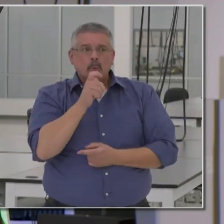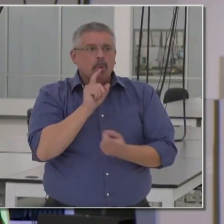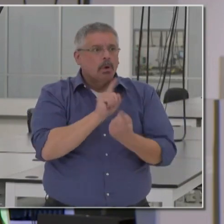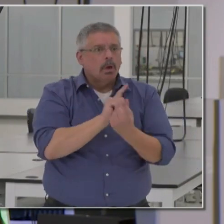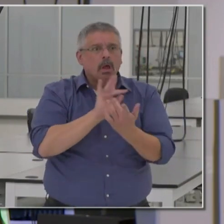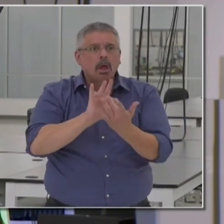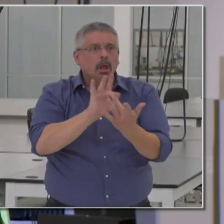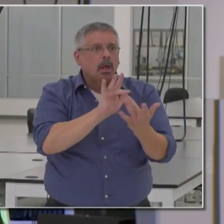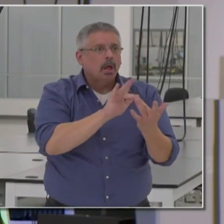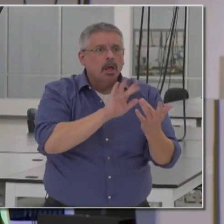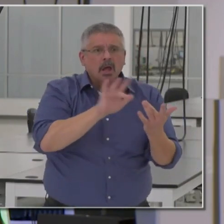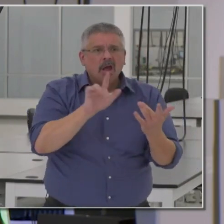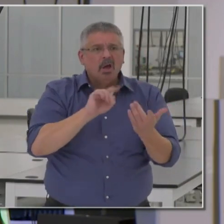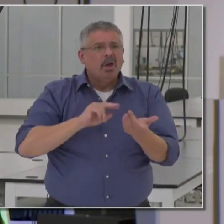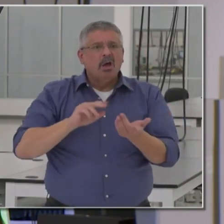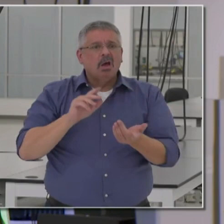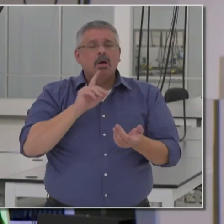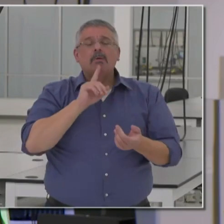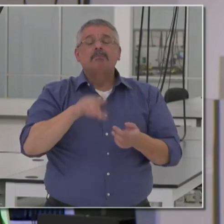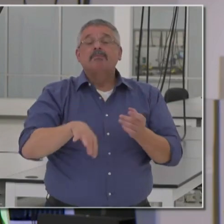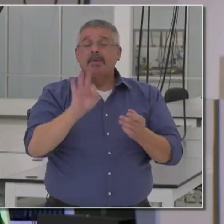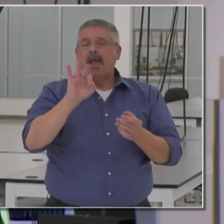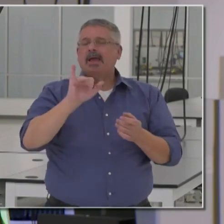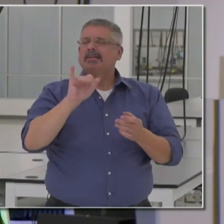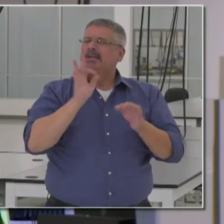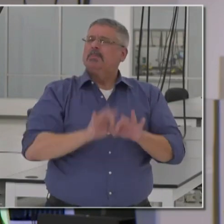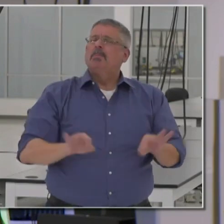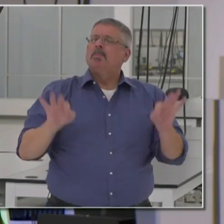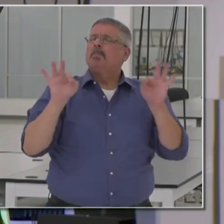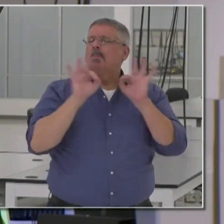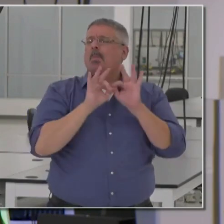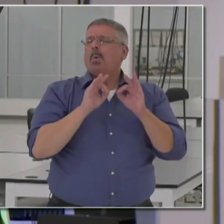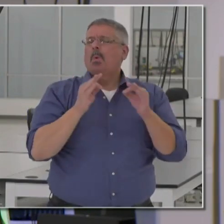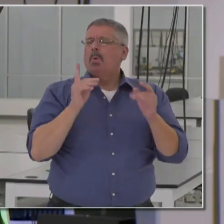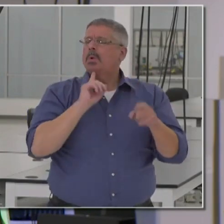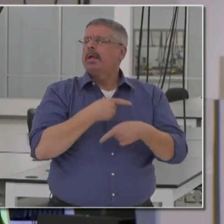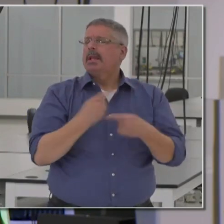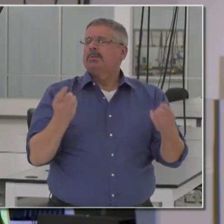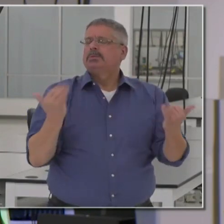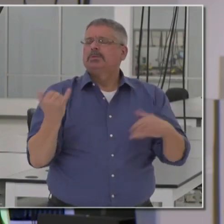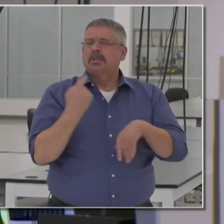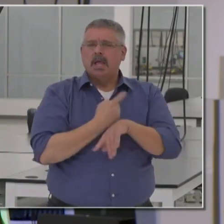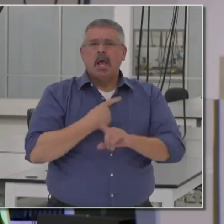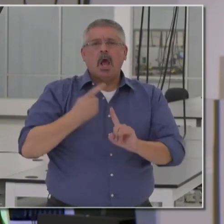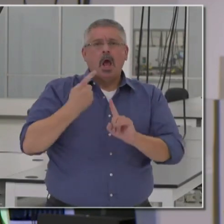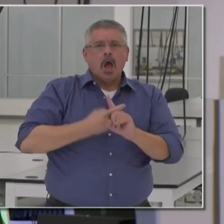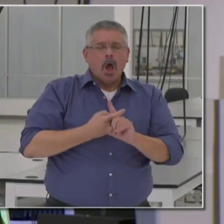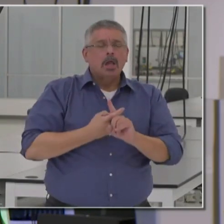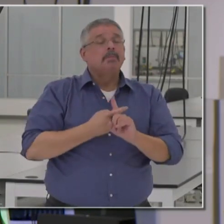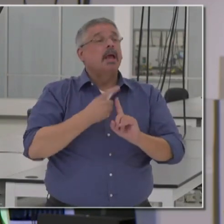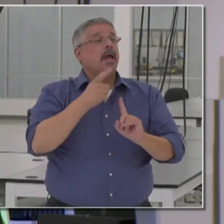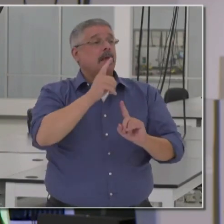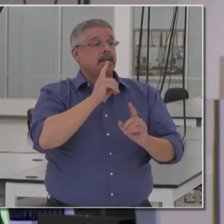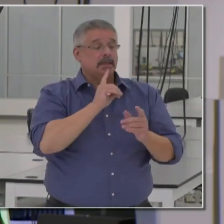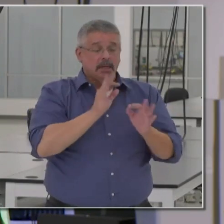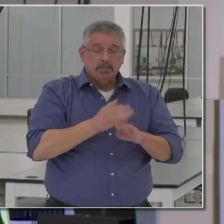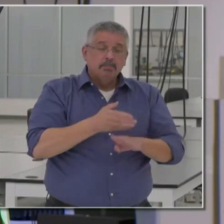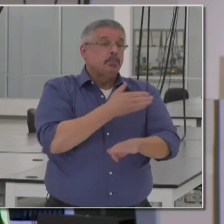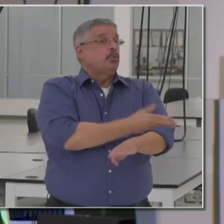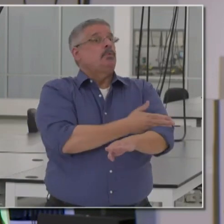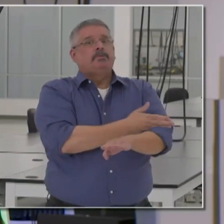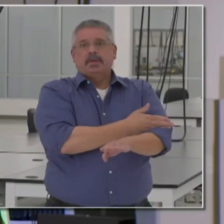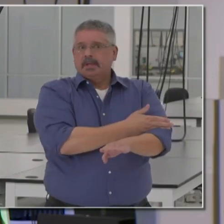that is important to highlight as it relates to this partnership we're advancing here today, automating, leaning in, improving,